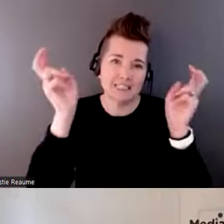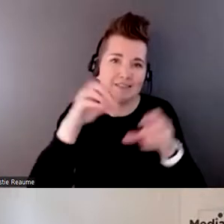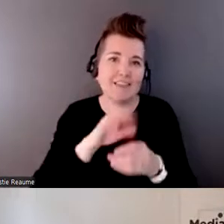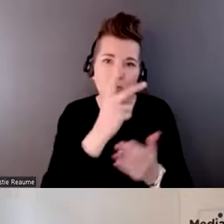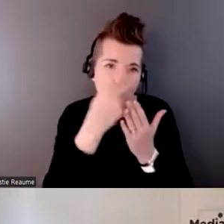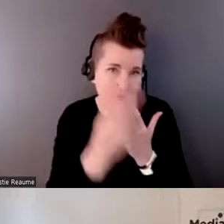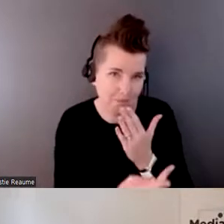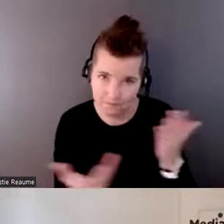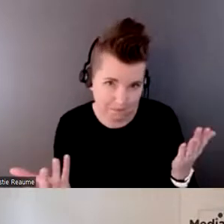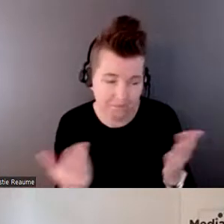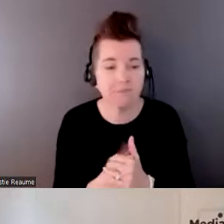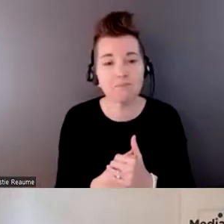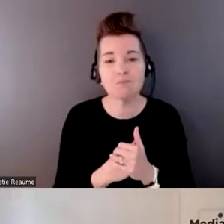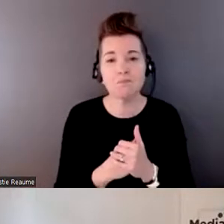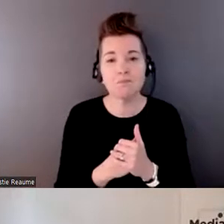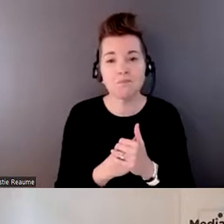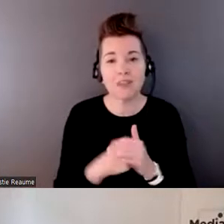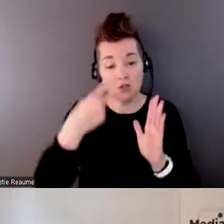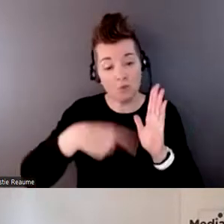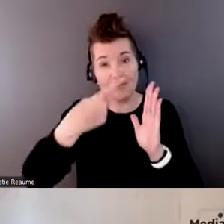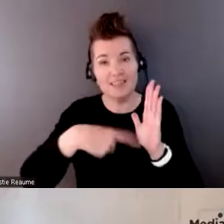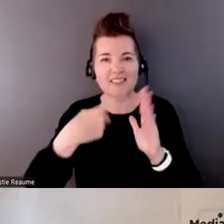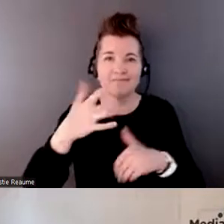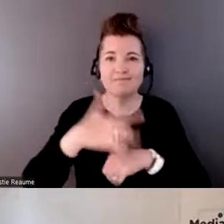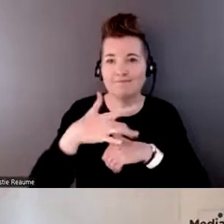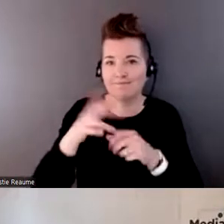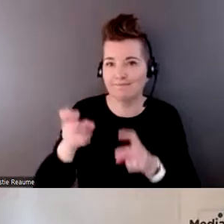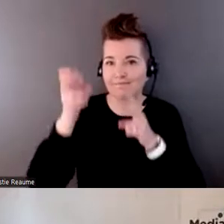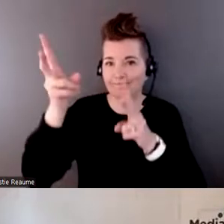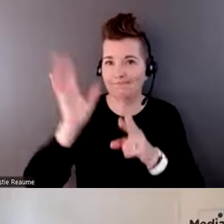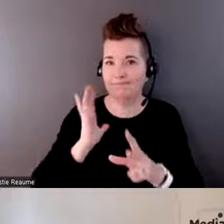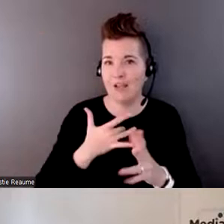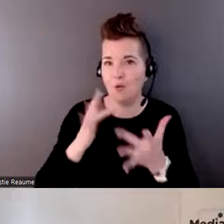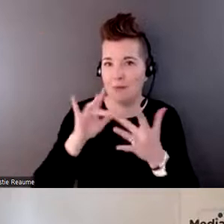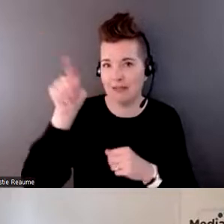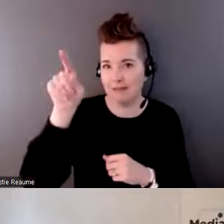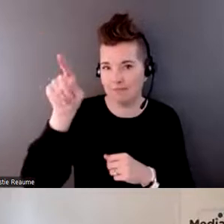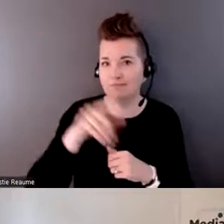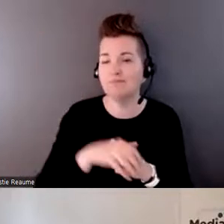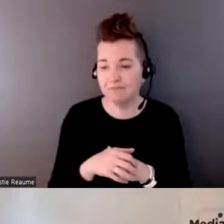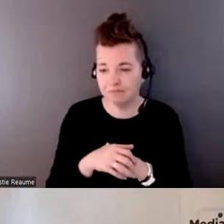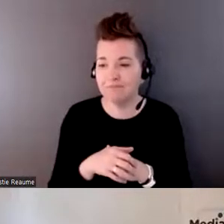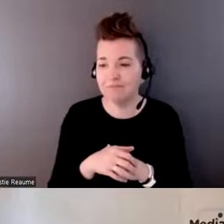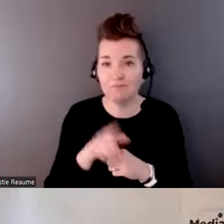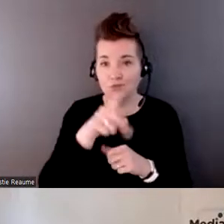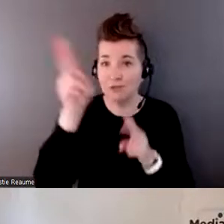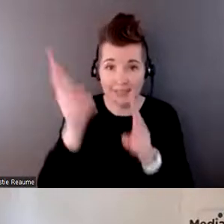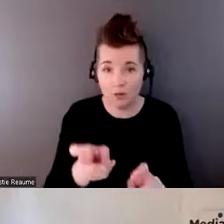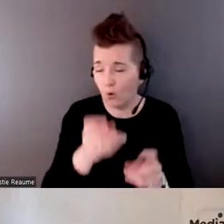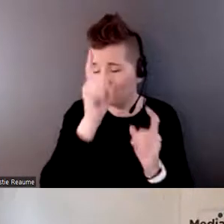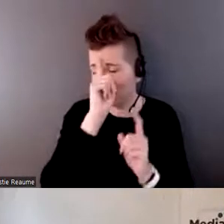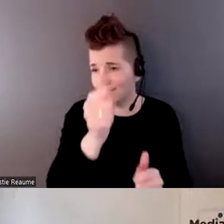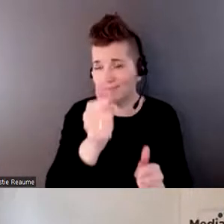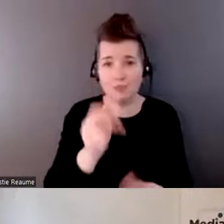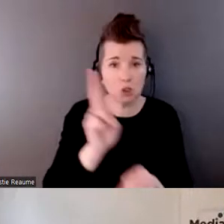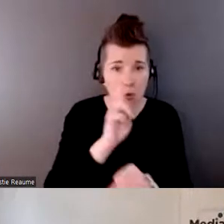programming happens to be. So it's available there on our website. So please feel free to download it and use it. And like I said, it's really meant